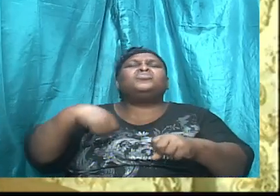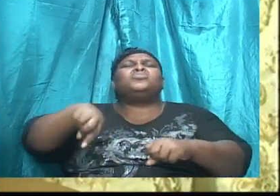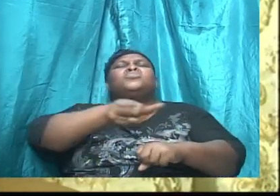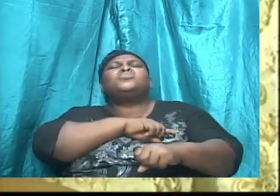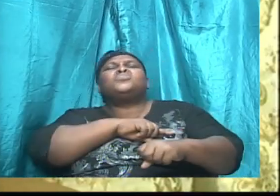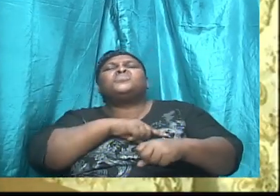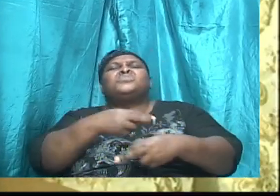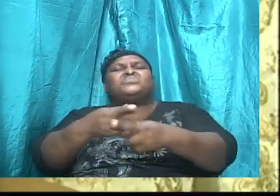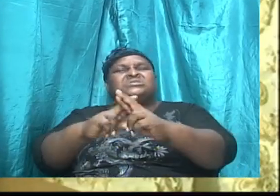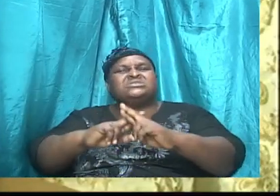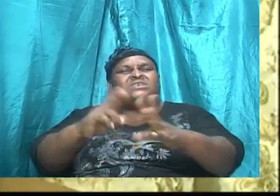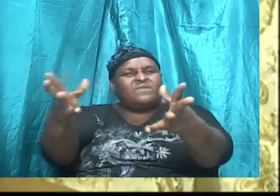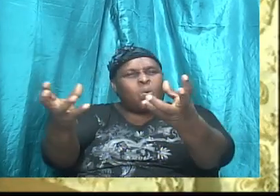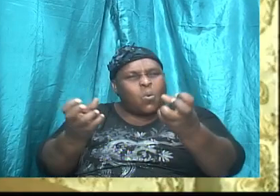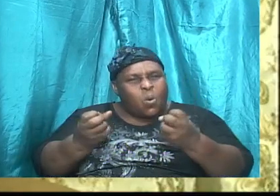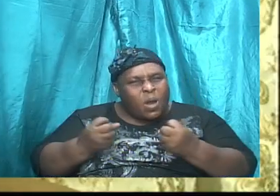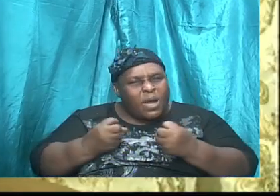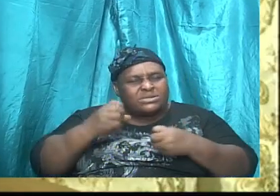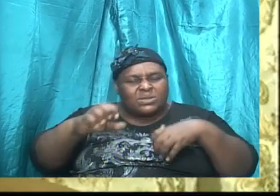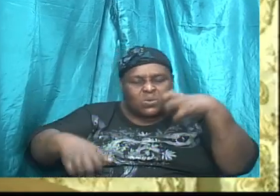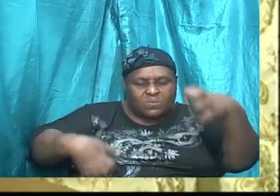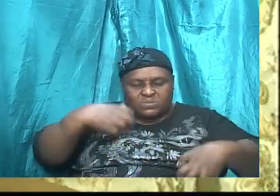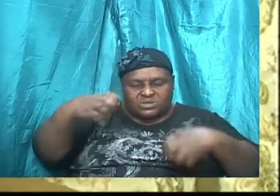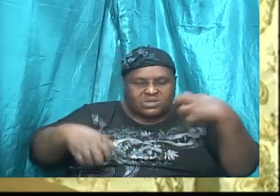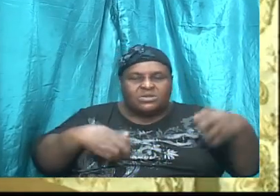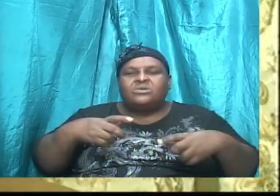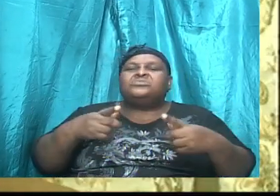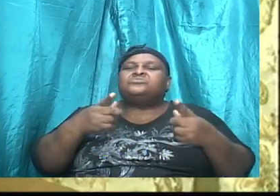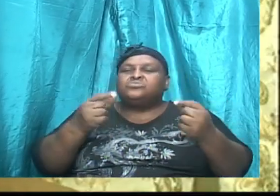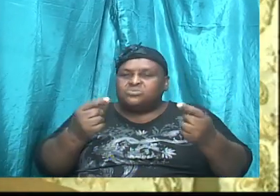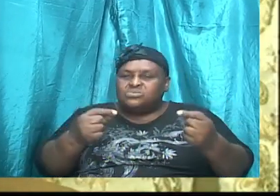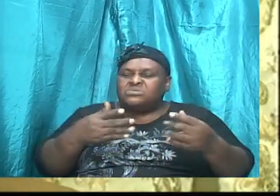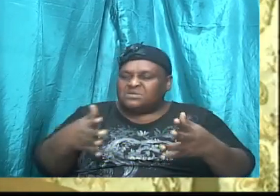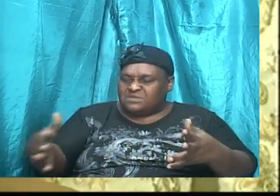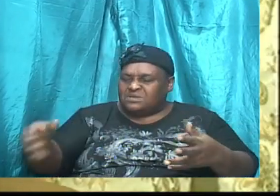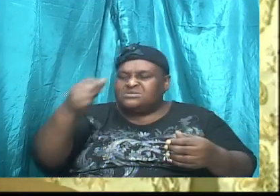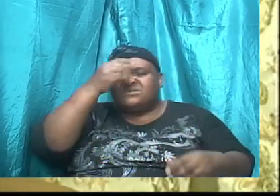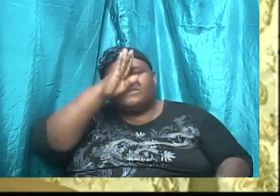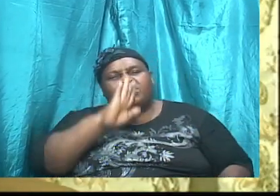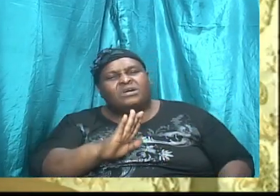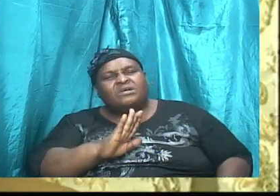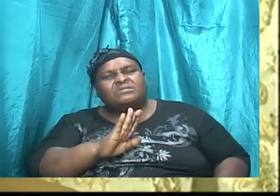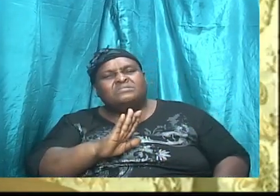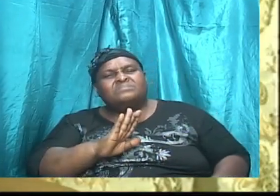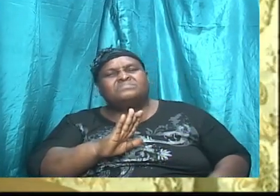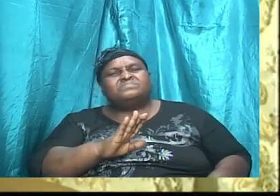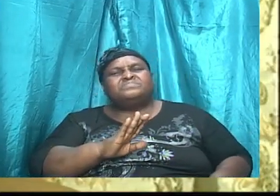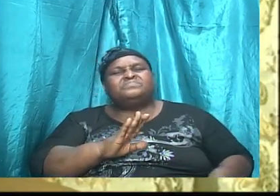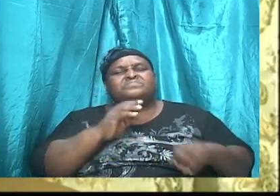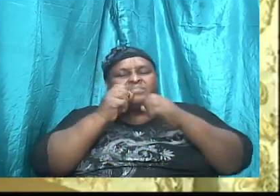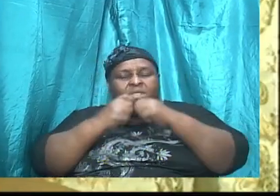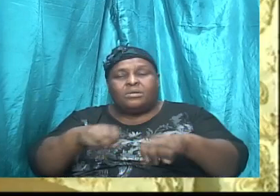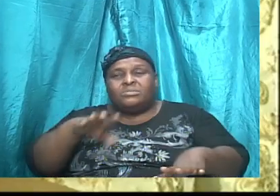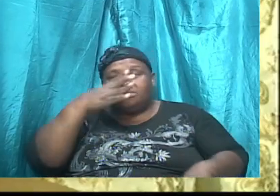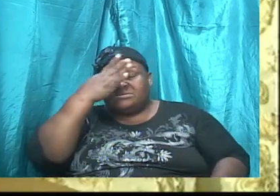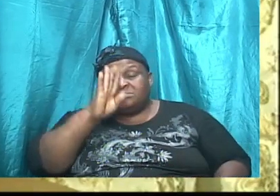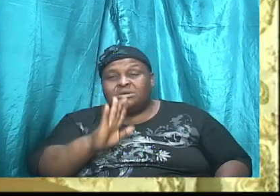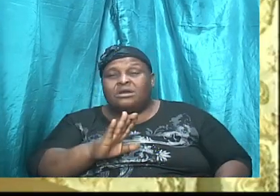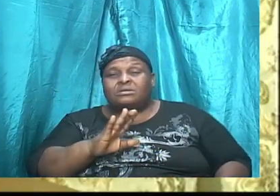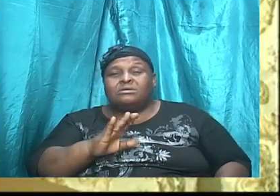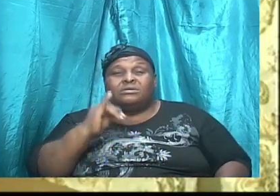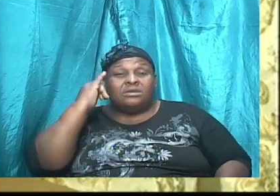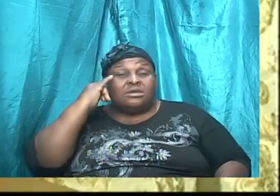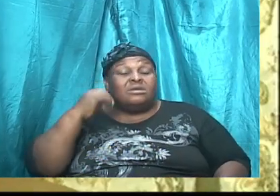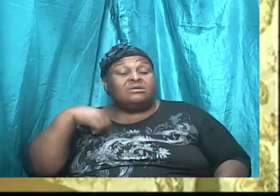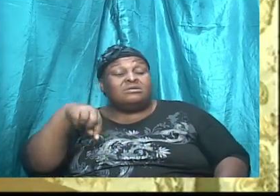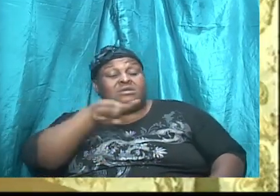to doing the things of God. Amen. Bless God. And so then, if we